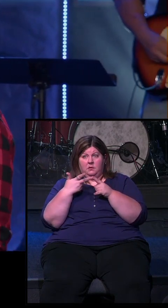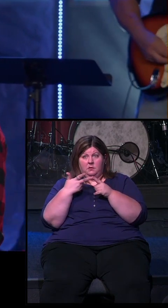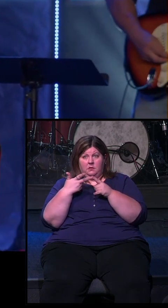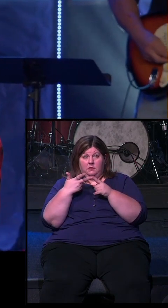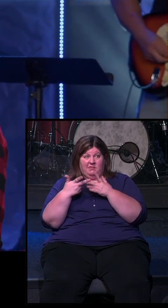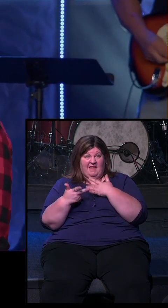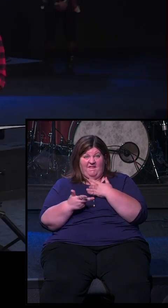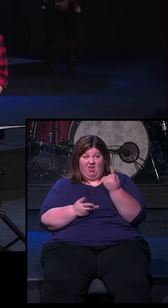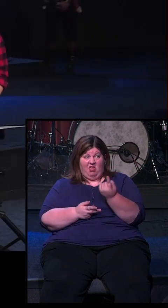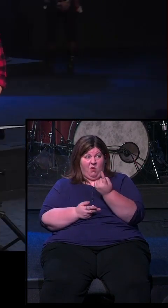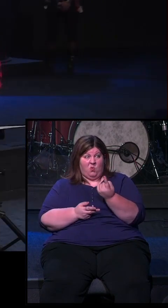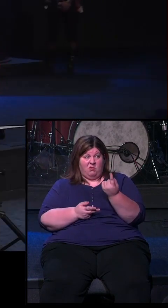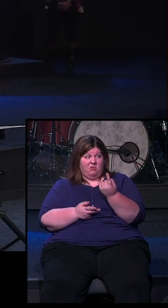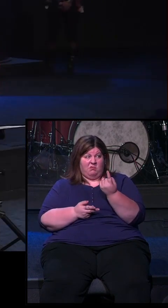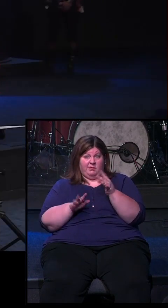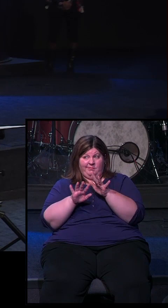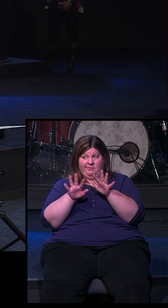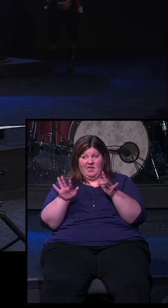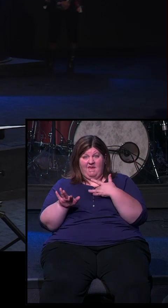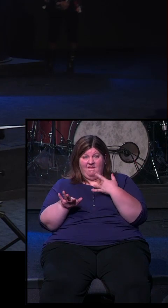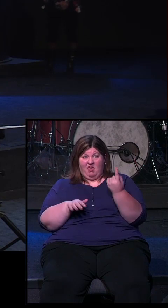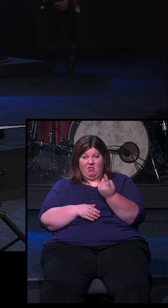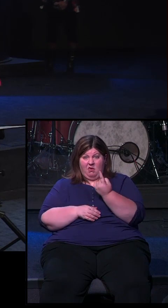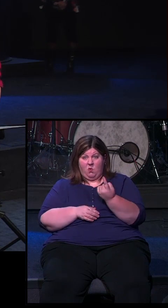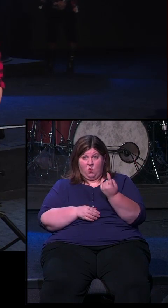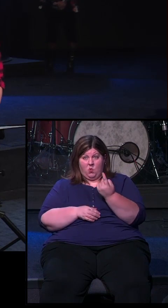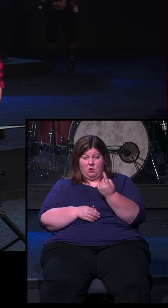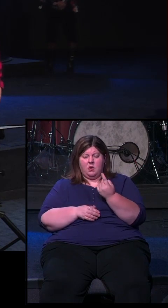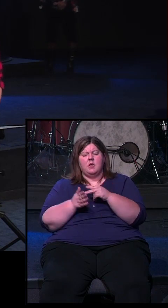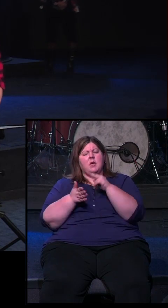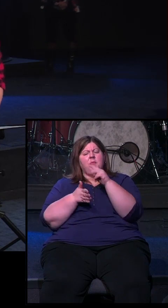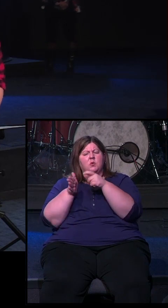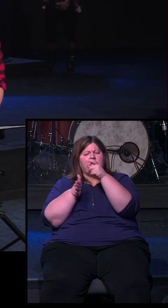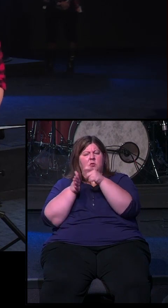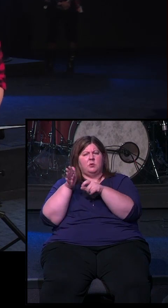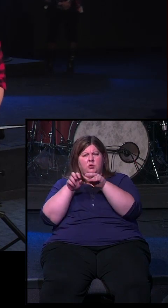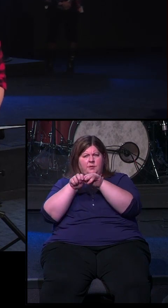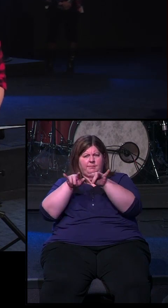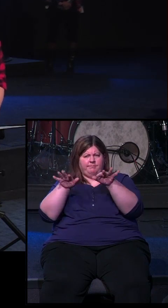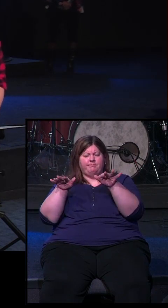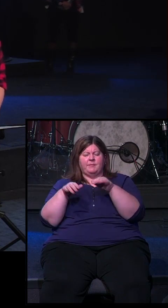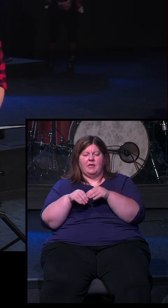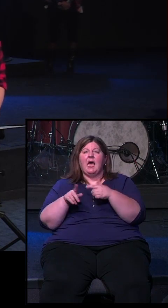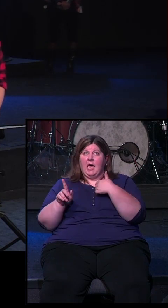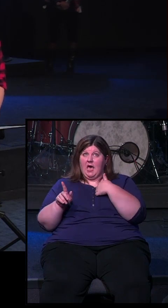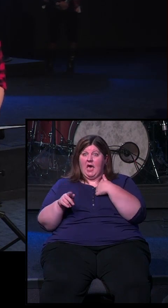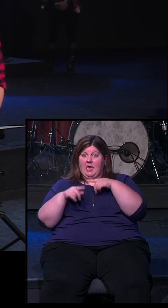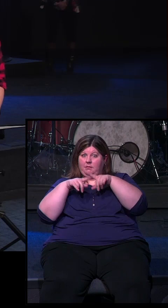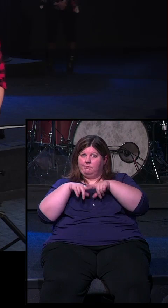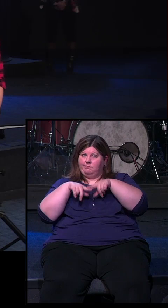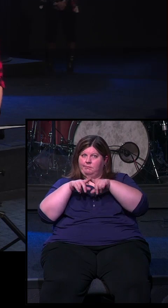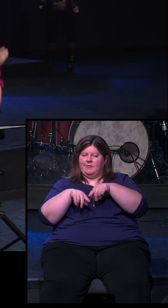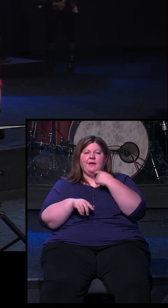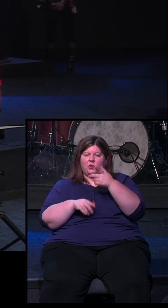Lastly, do you feel alone? Anybody in this room? Do feel alone? This is the, I'm going to read this passage of Scripture over you. This is the one that I go to. I already